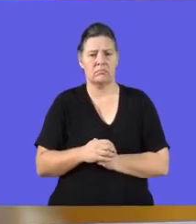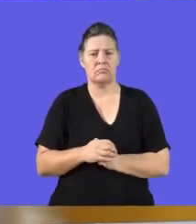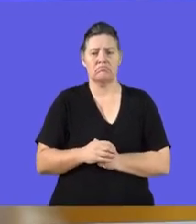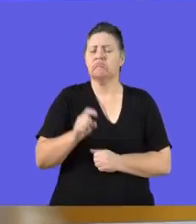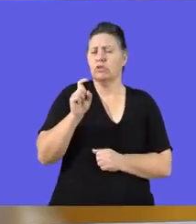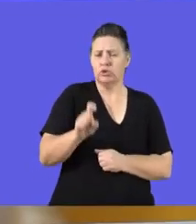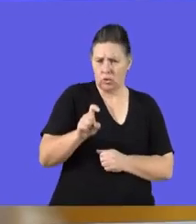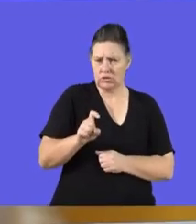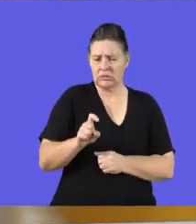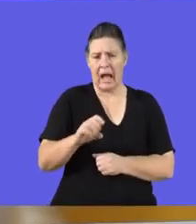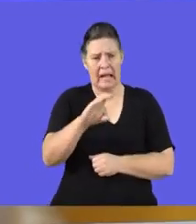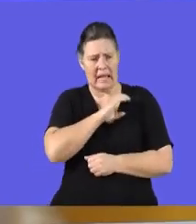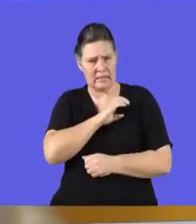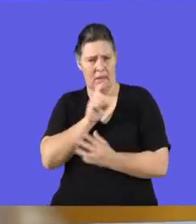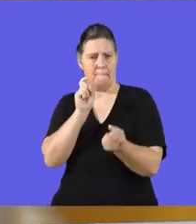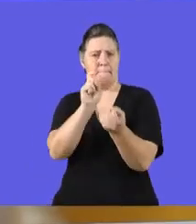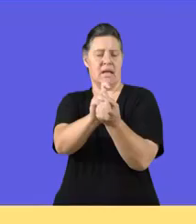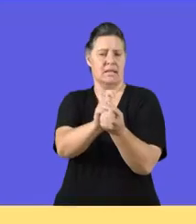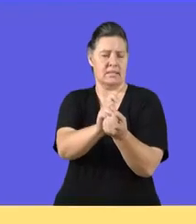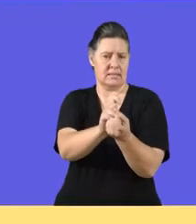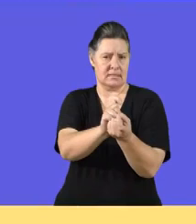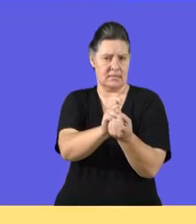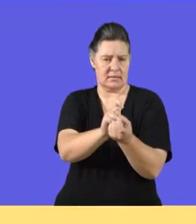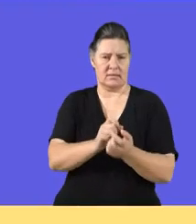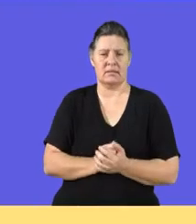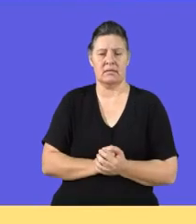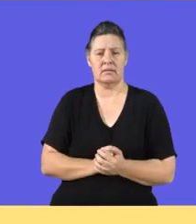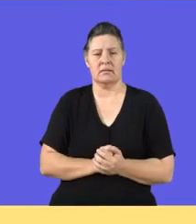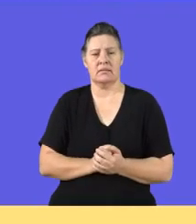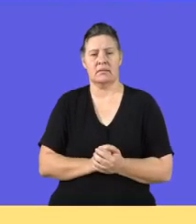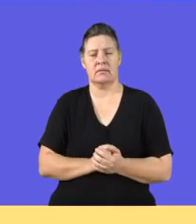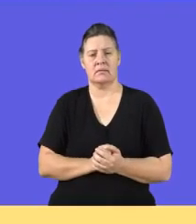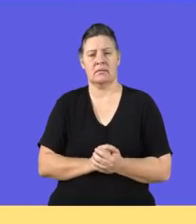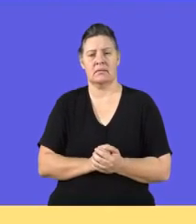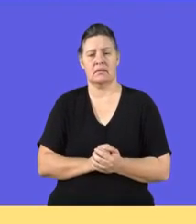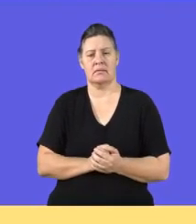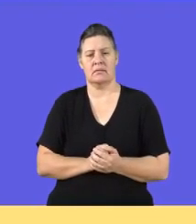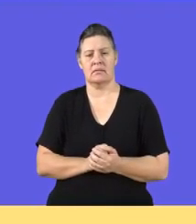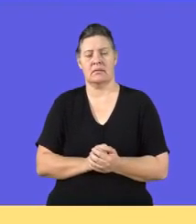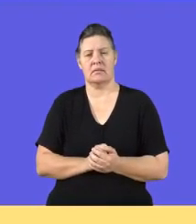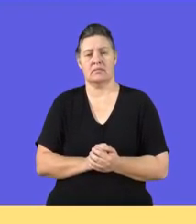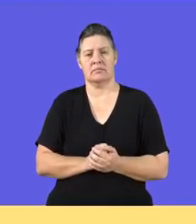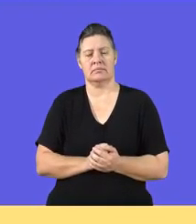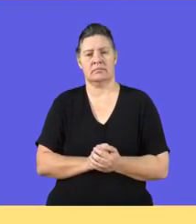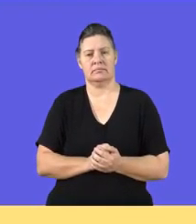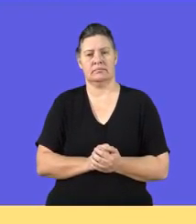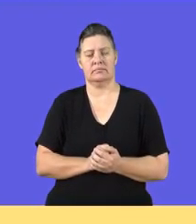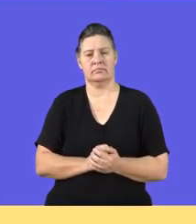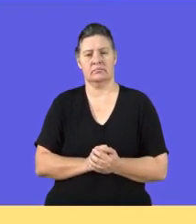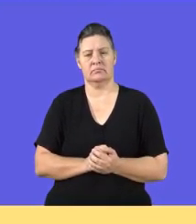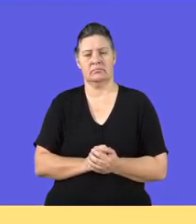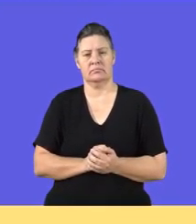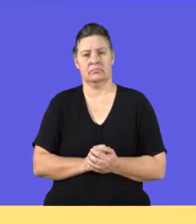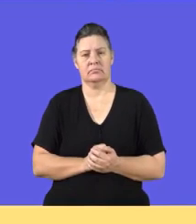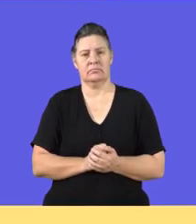to meet with the customers. He should be able to meet with the customers. So here you should